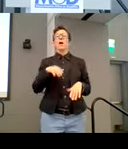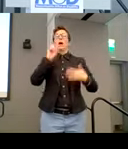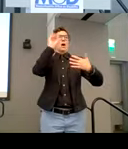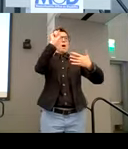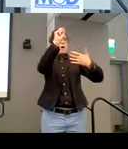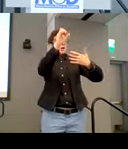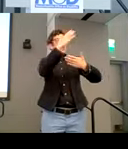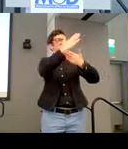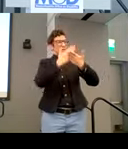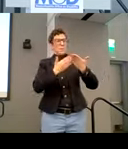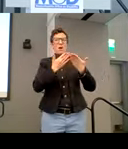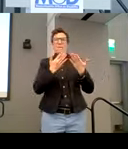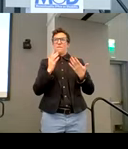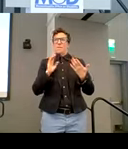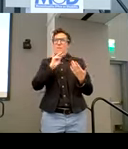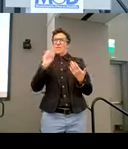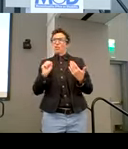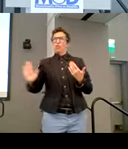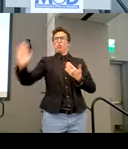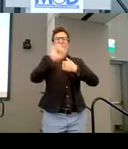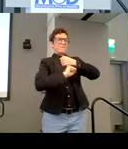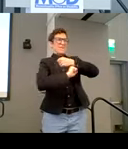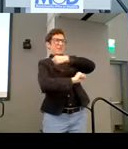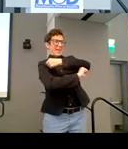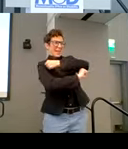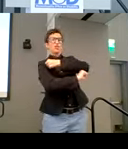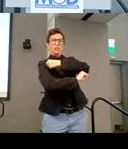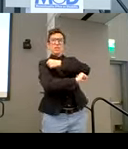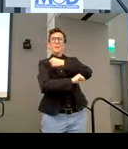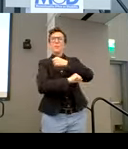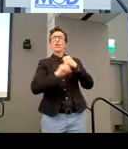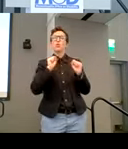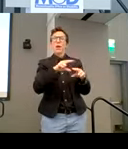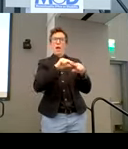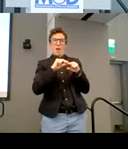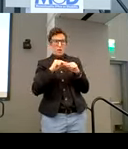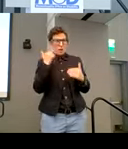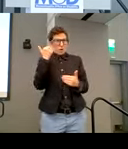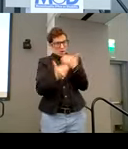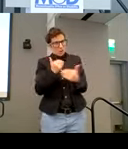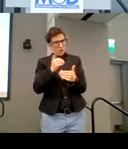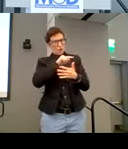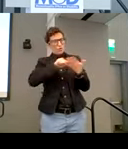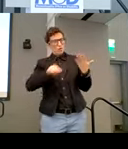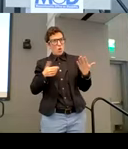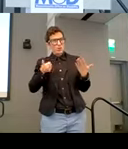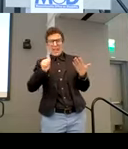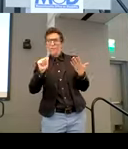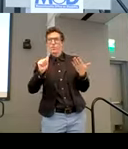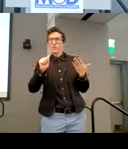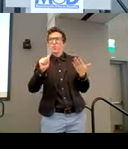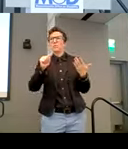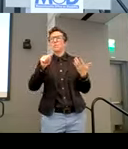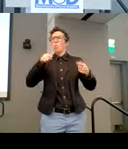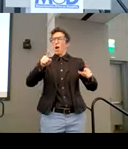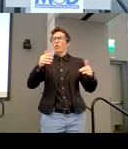on which you can stand and sit and be as you move